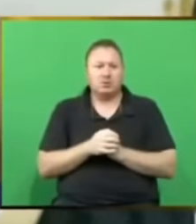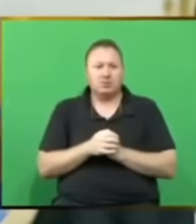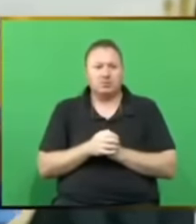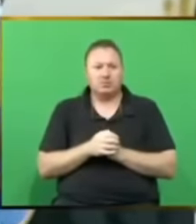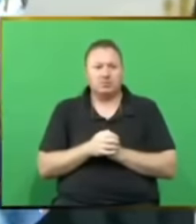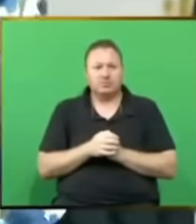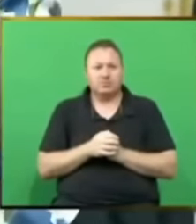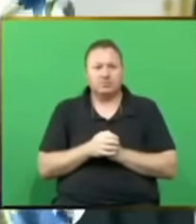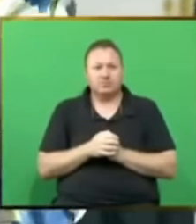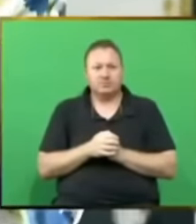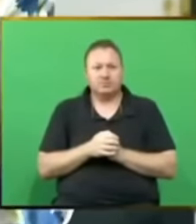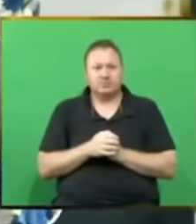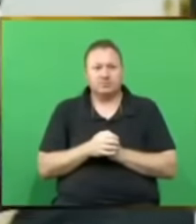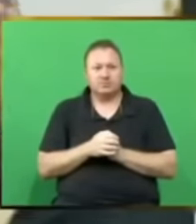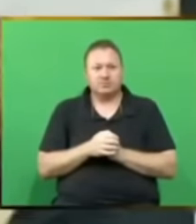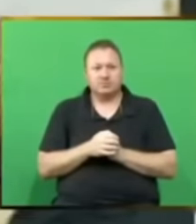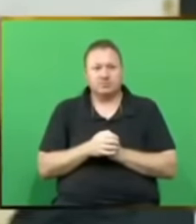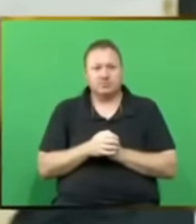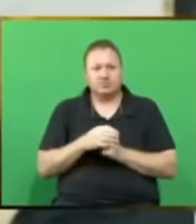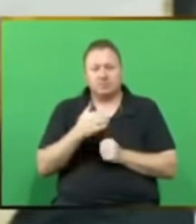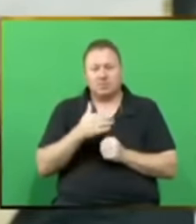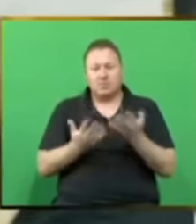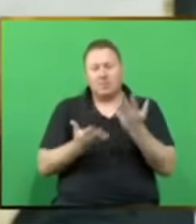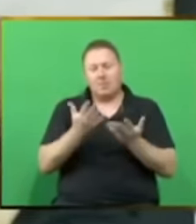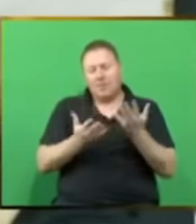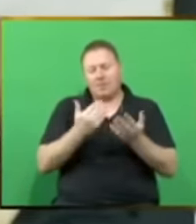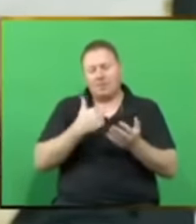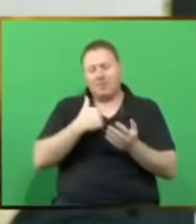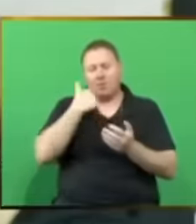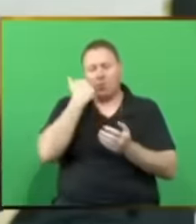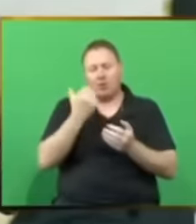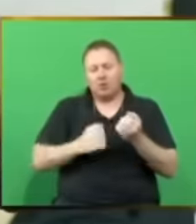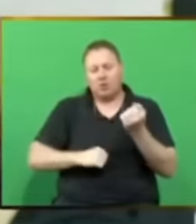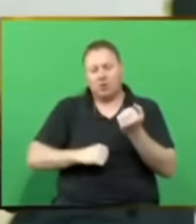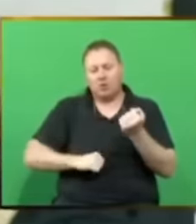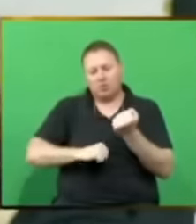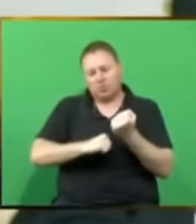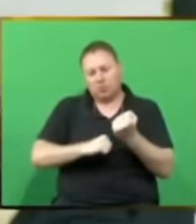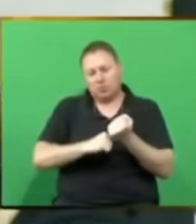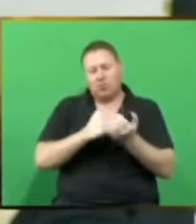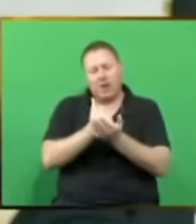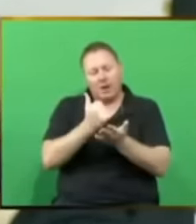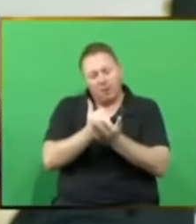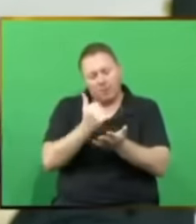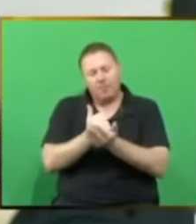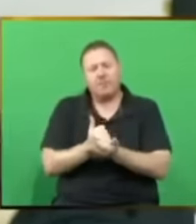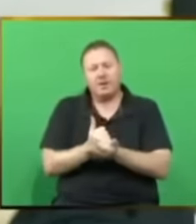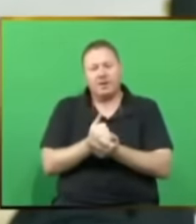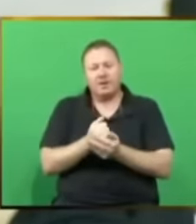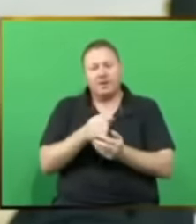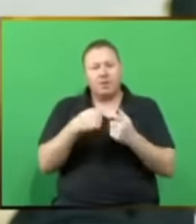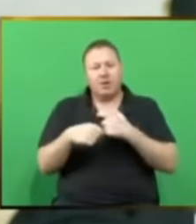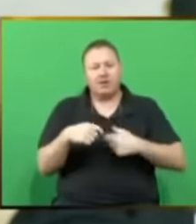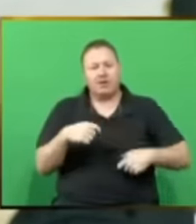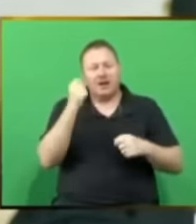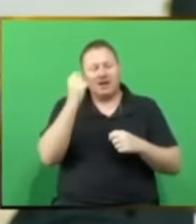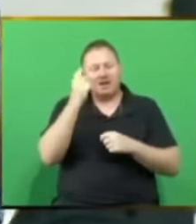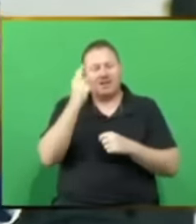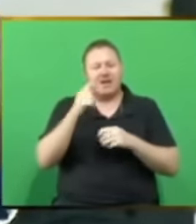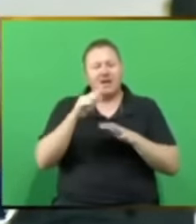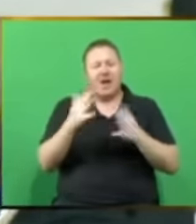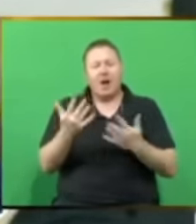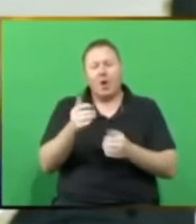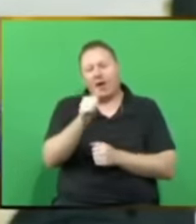I would like to perhaps assist the president to understand how the other side lives. I would like to